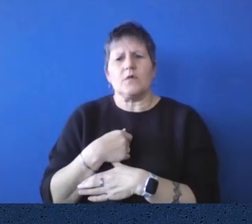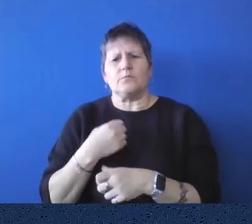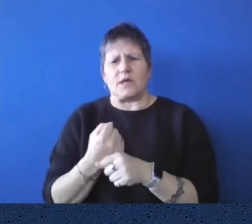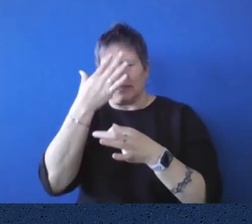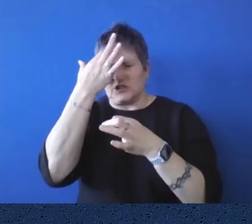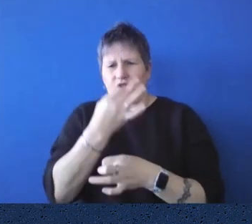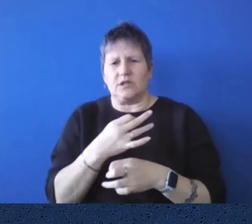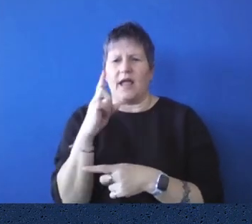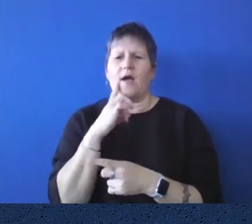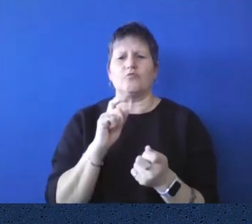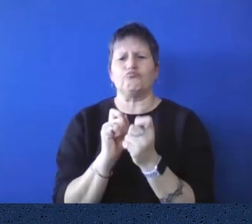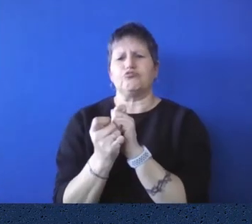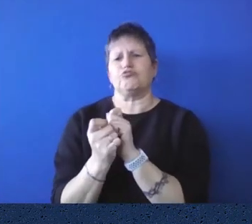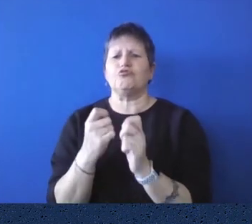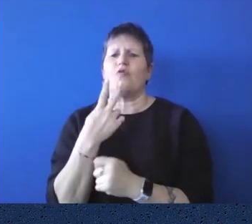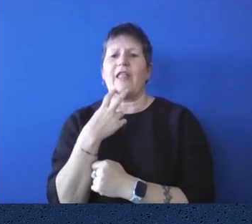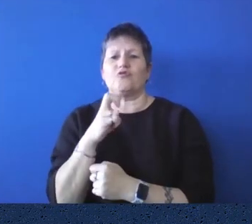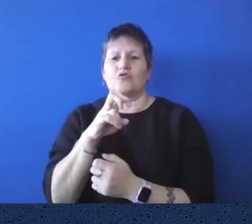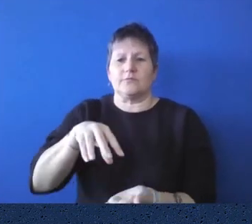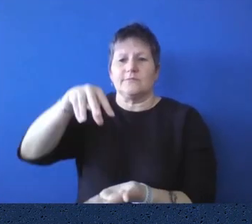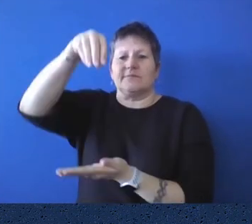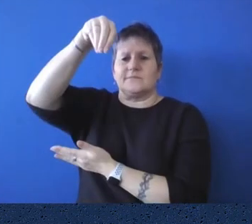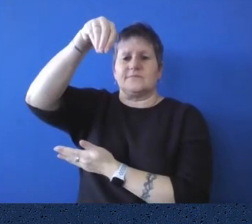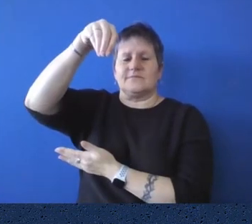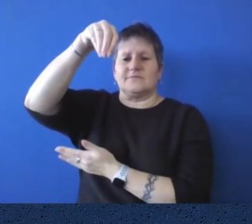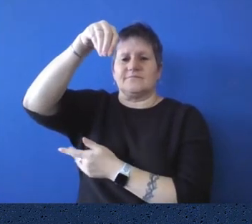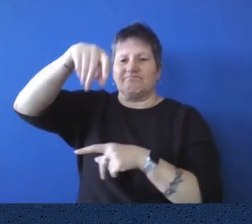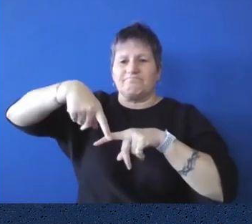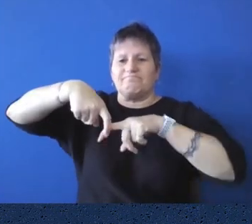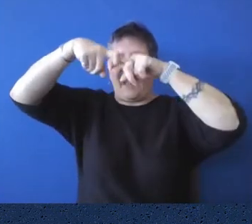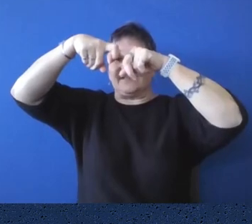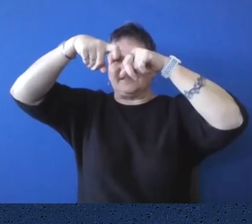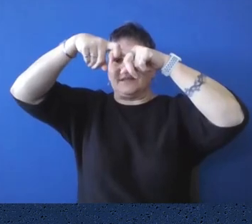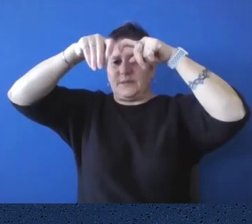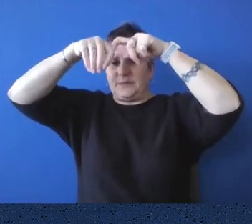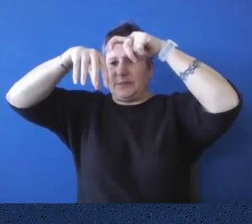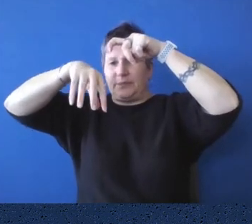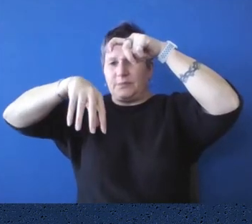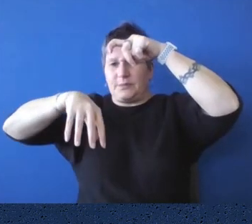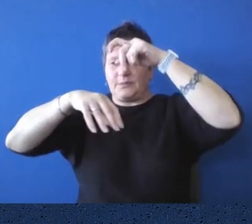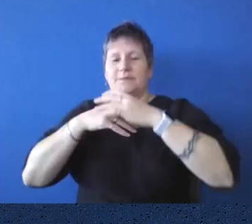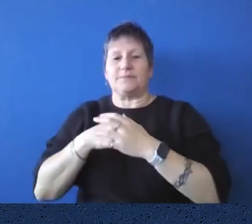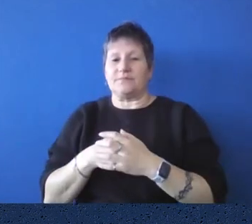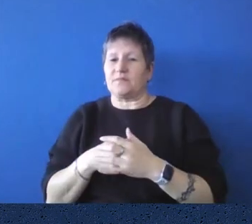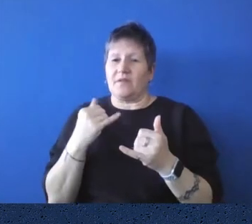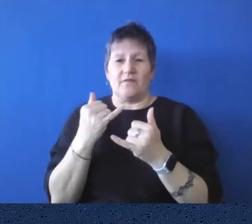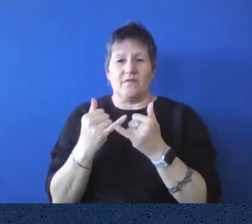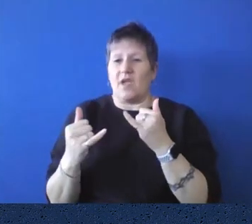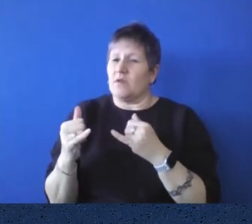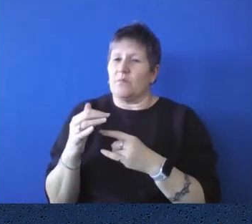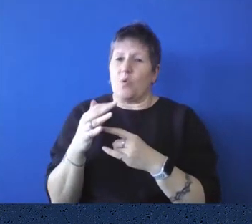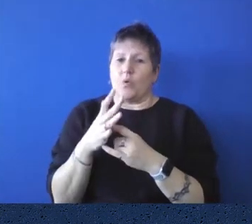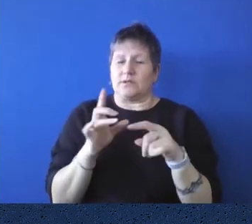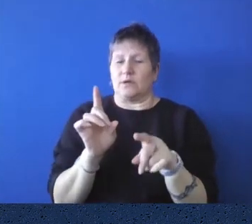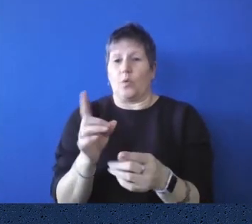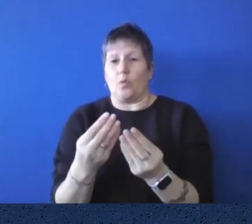library. So it, um, has had pride of place up until very recently with significant building works. Um, it's